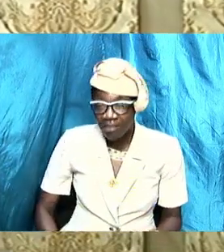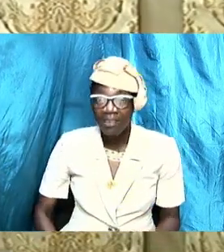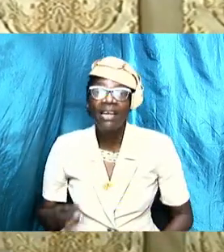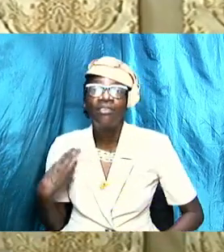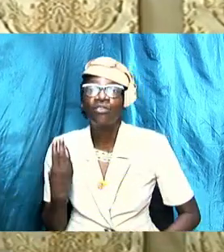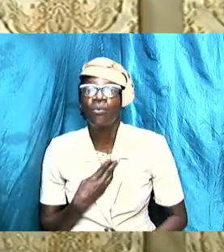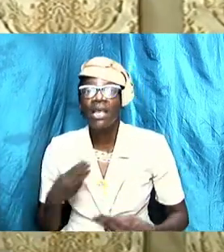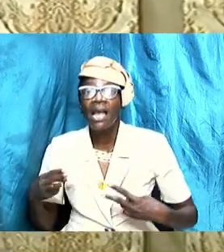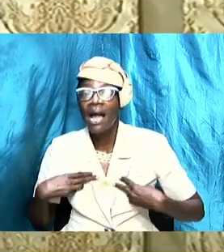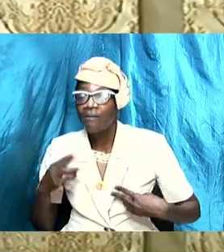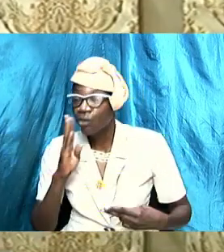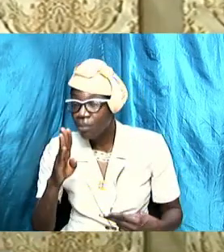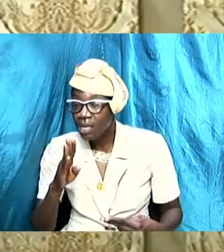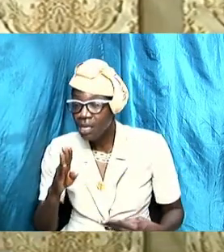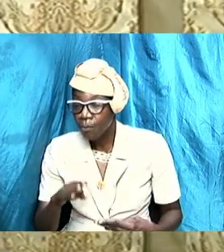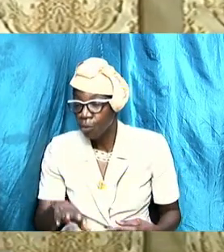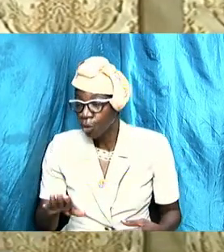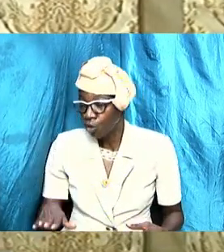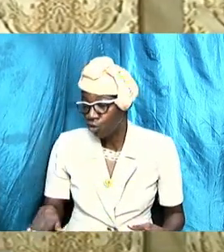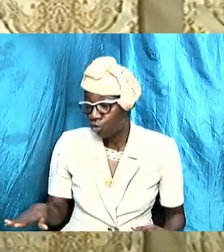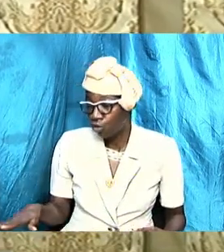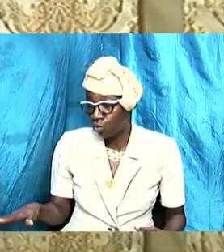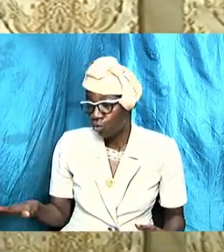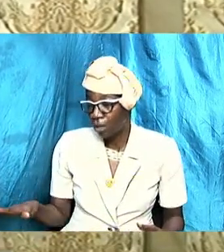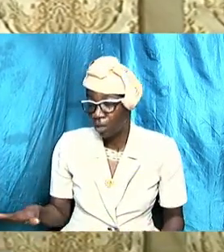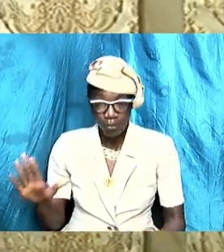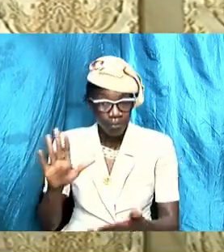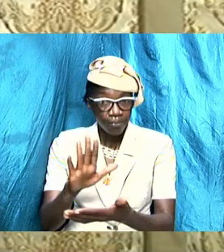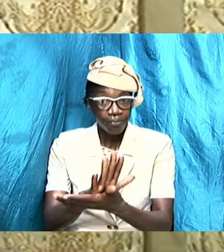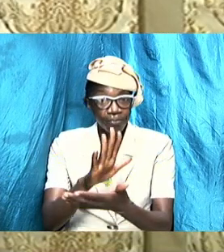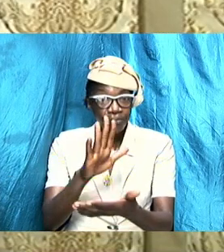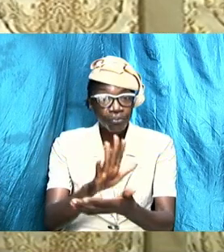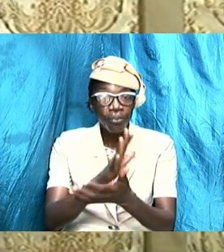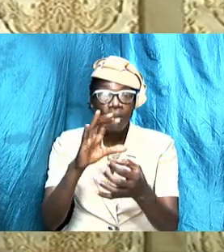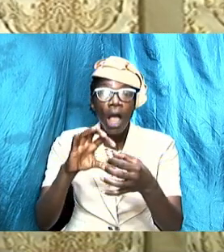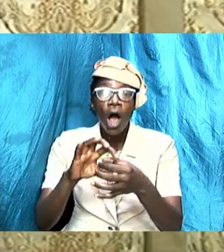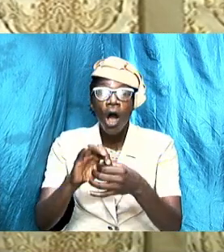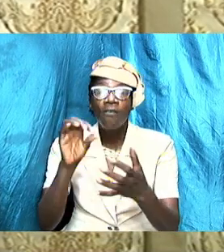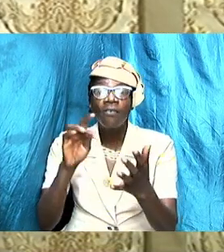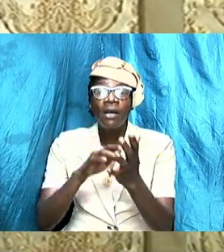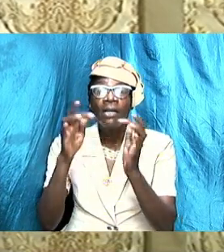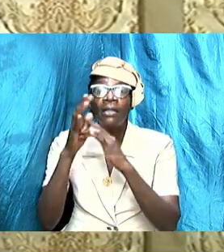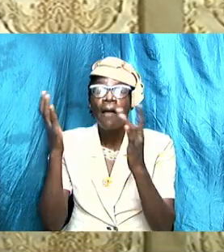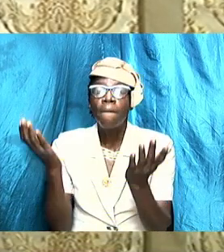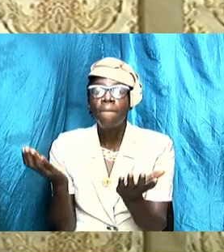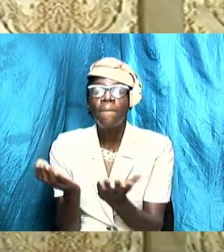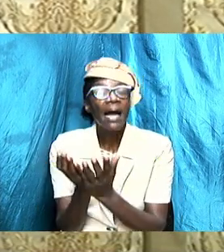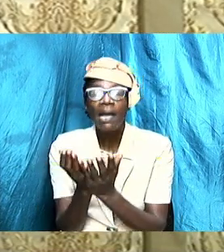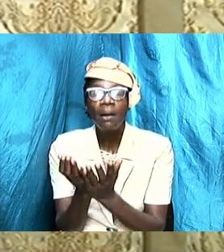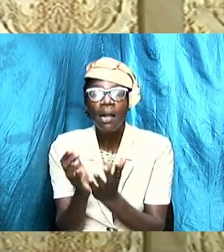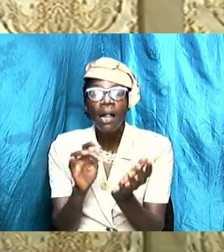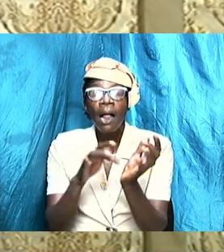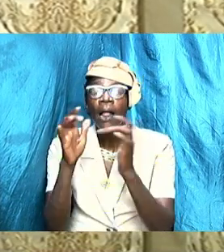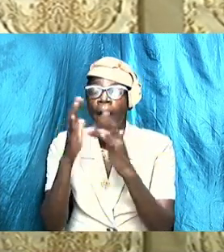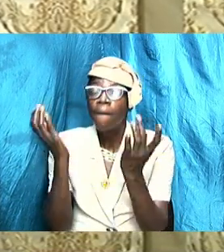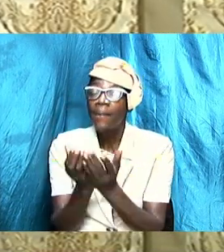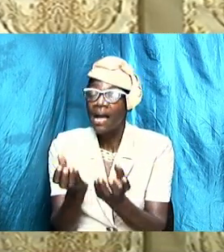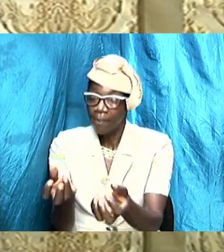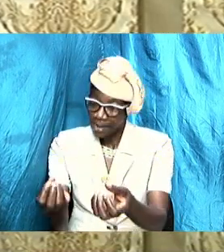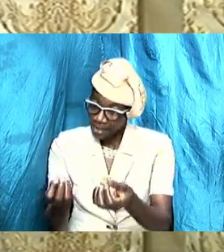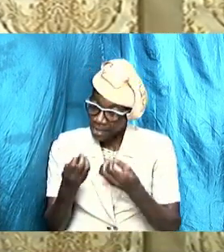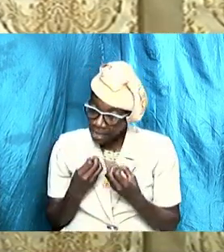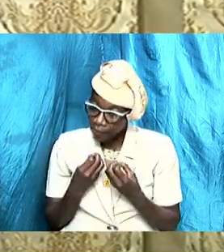have to be students of the Bible. Because the Bible gives us the things to do,